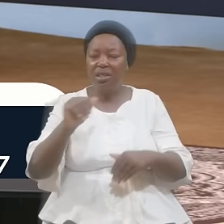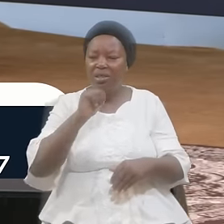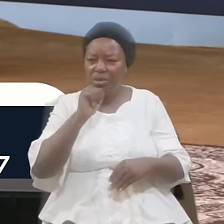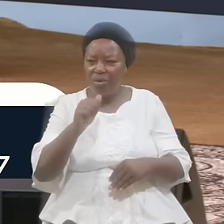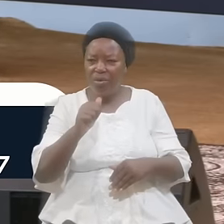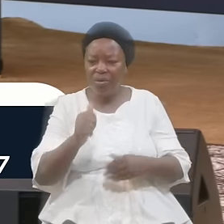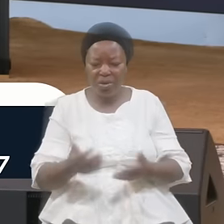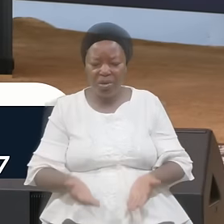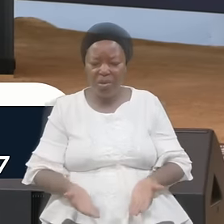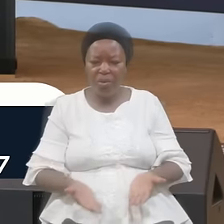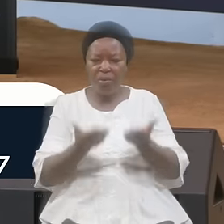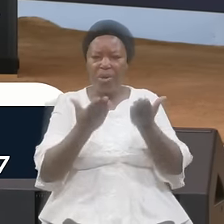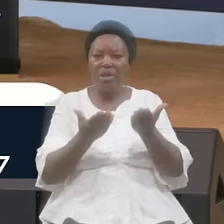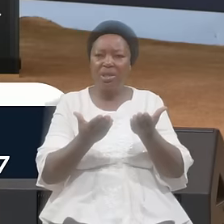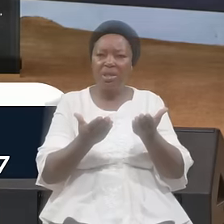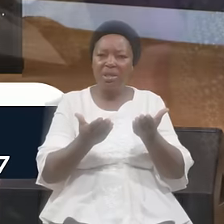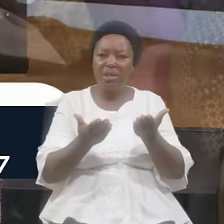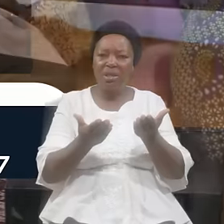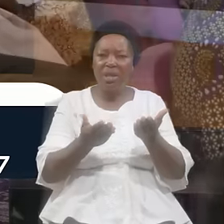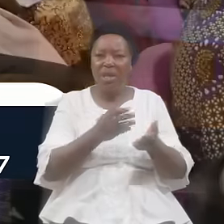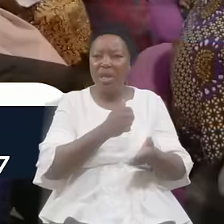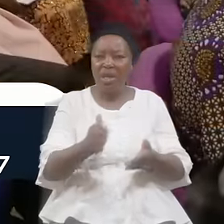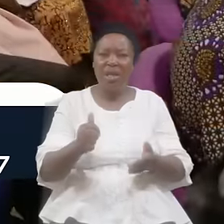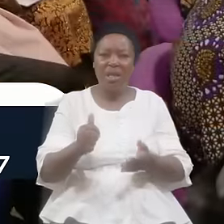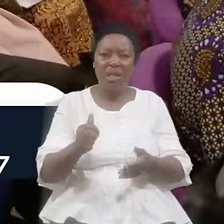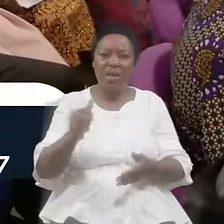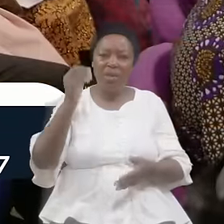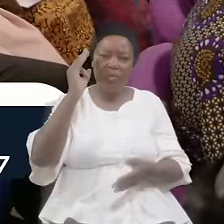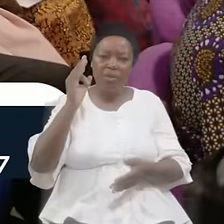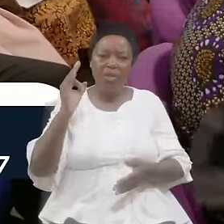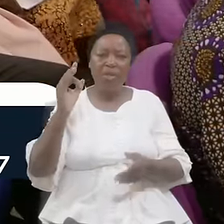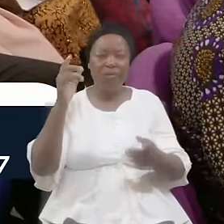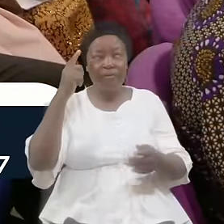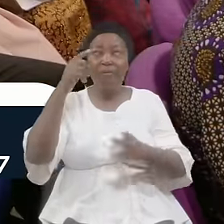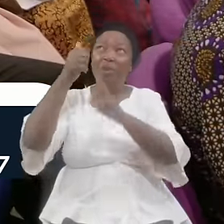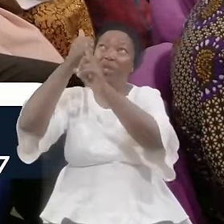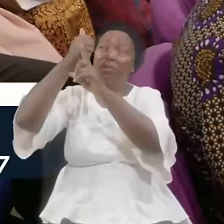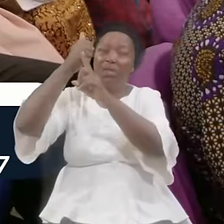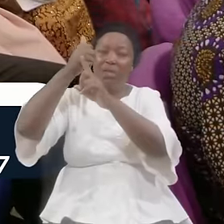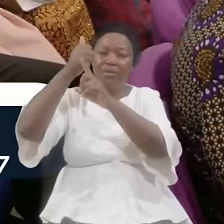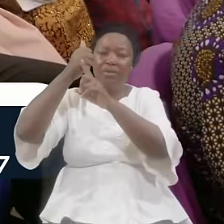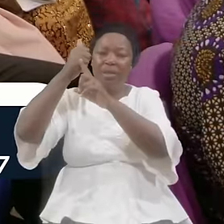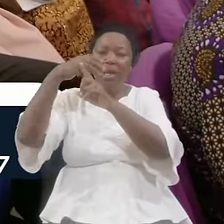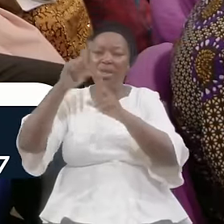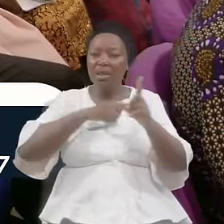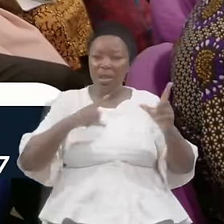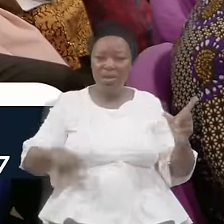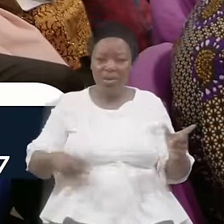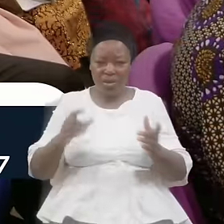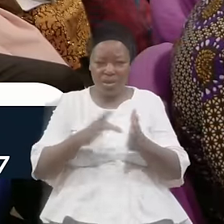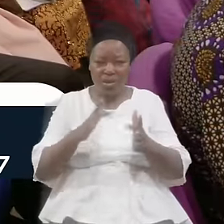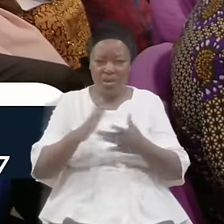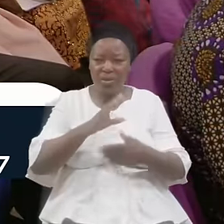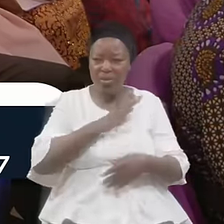Resor The Ministry For Himself The Lord Jesus